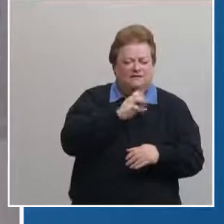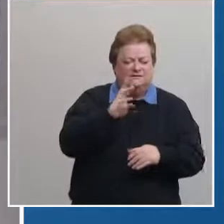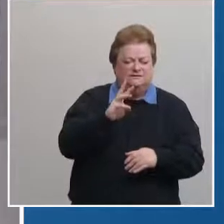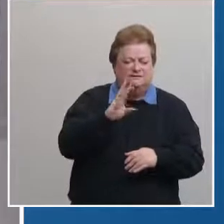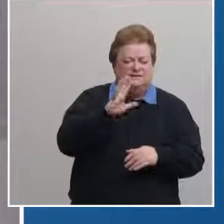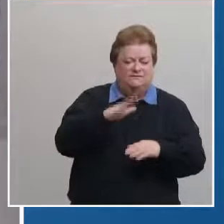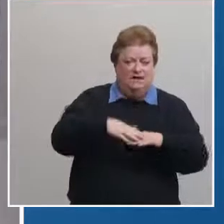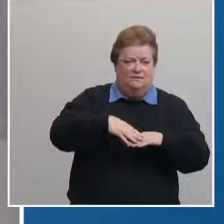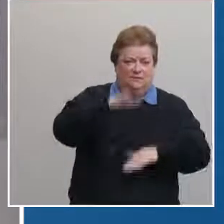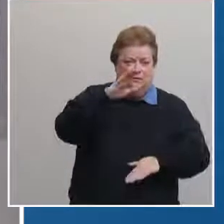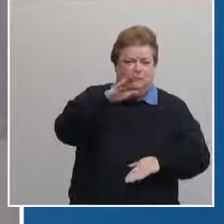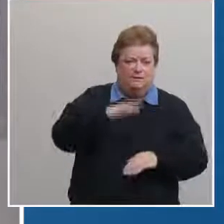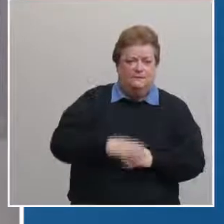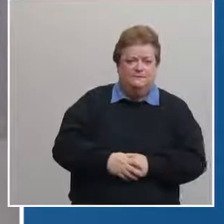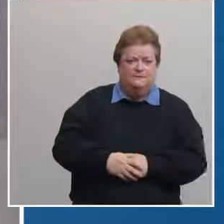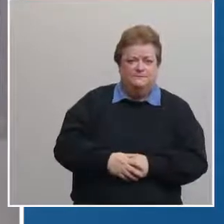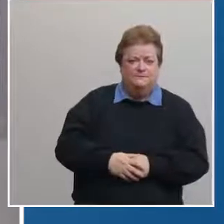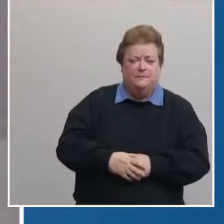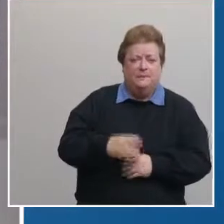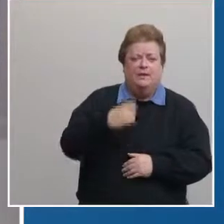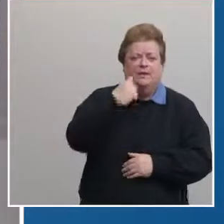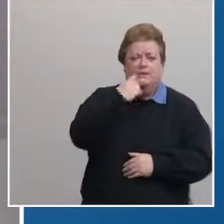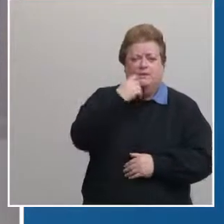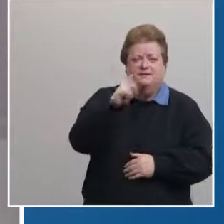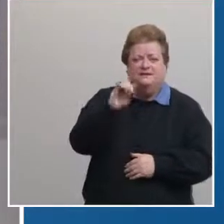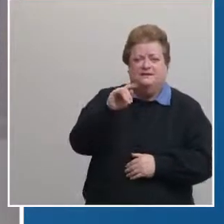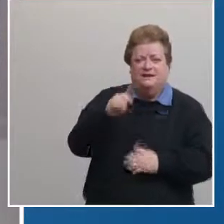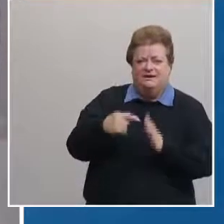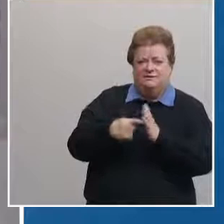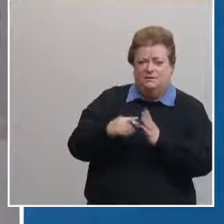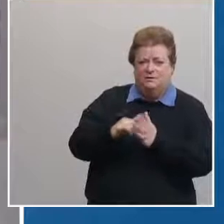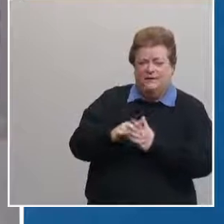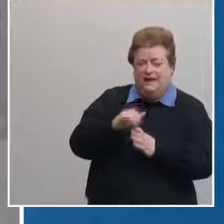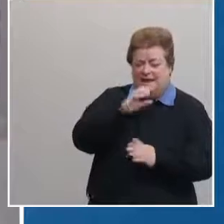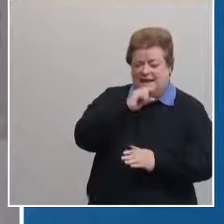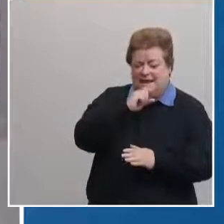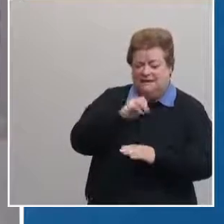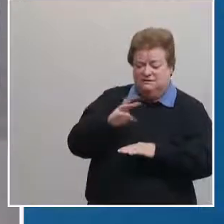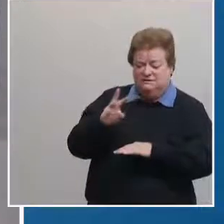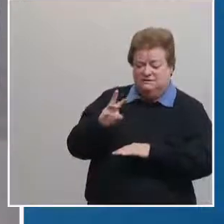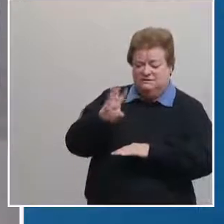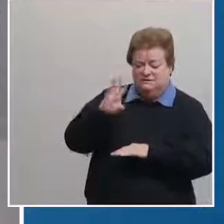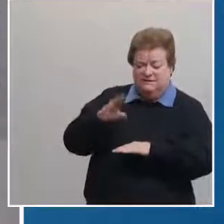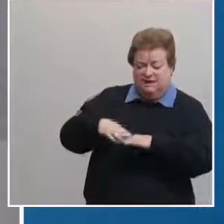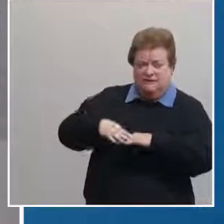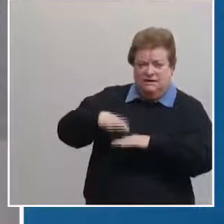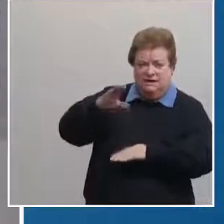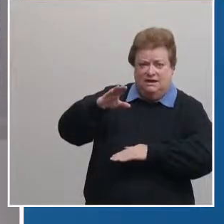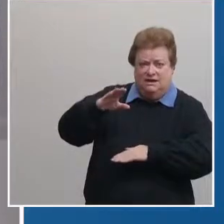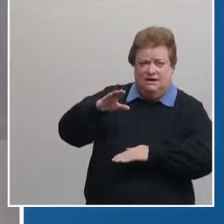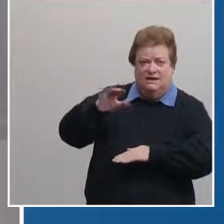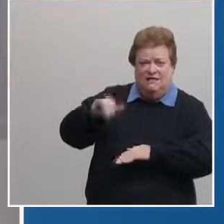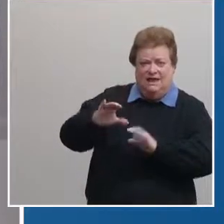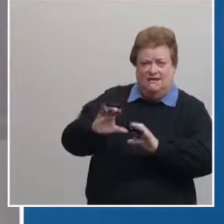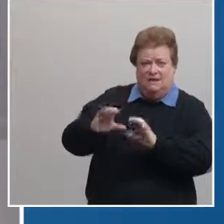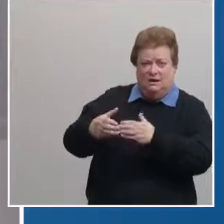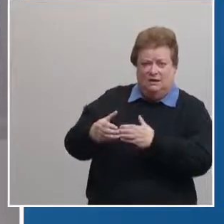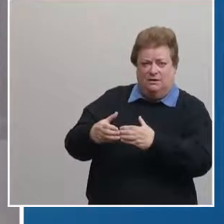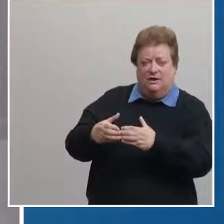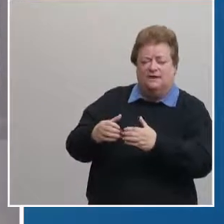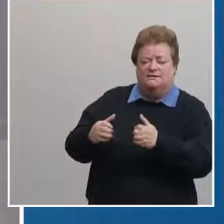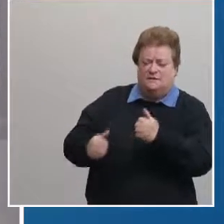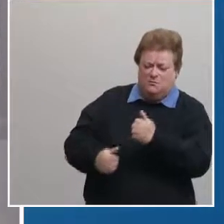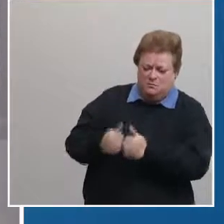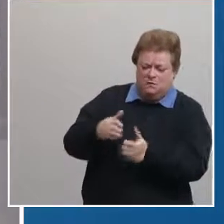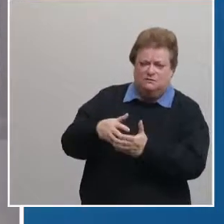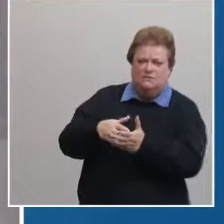and older recent data shows that 65 plus age category is the most